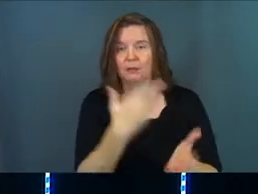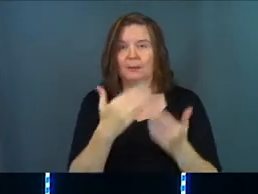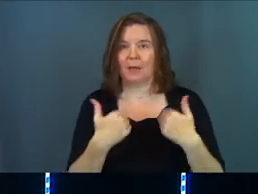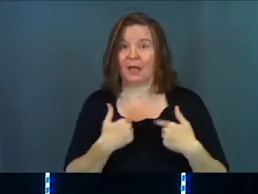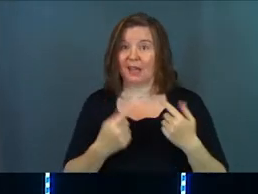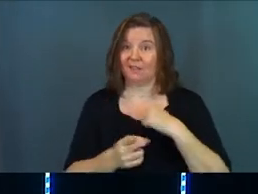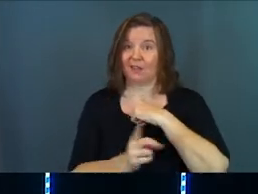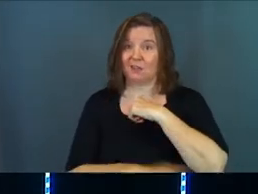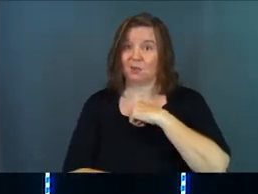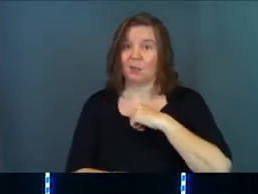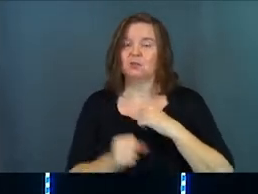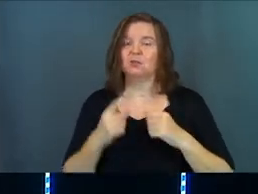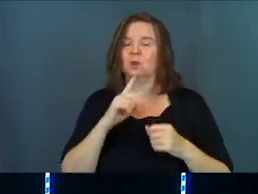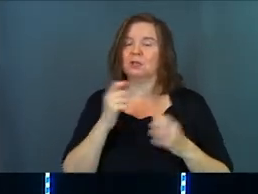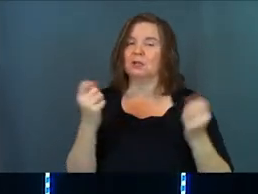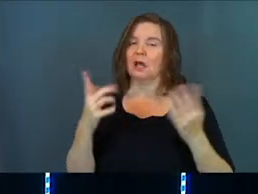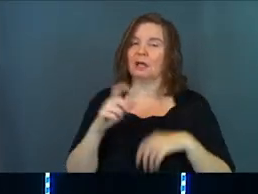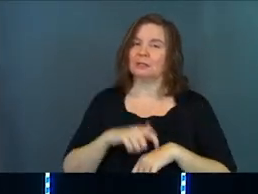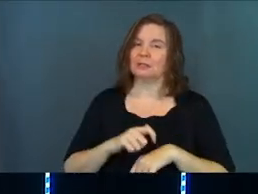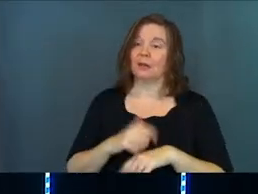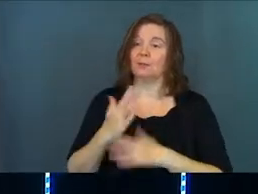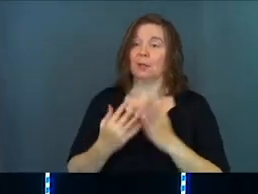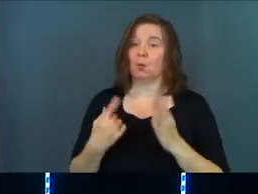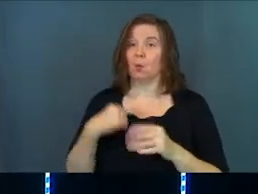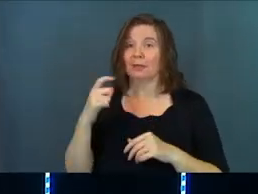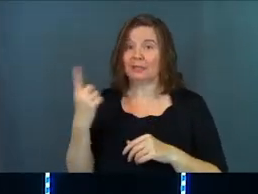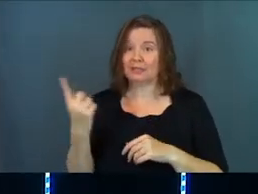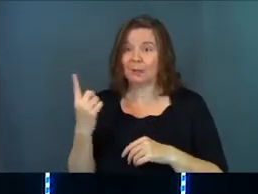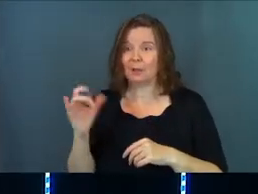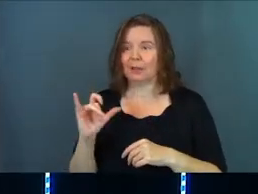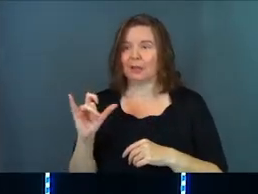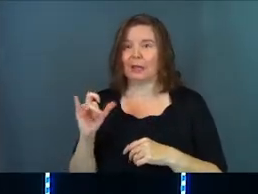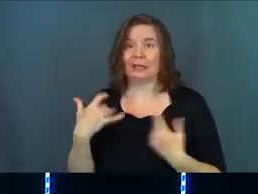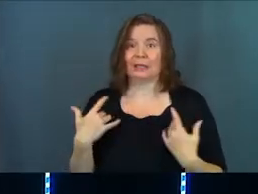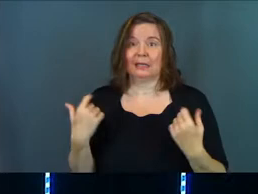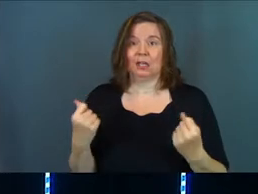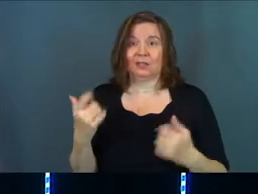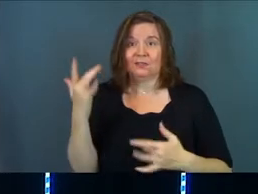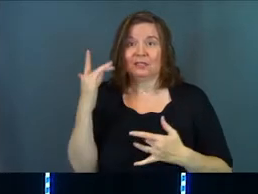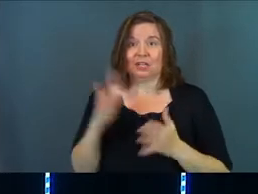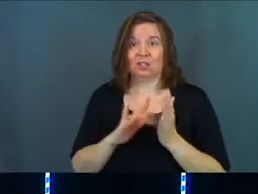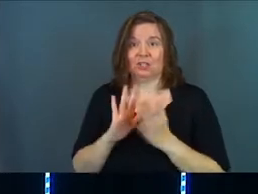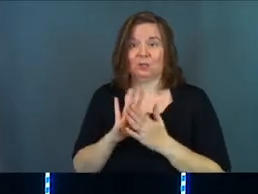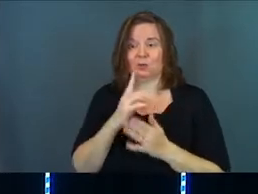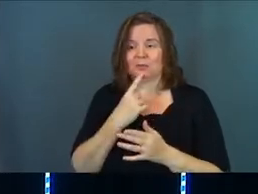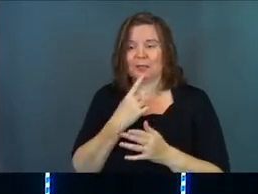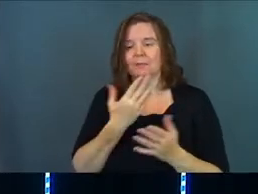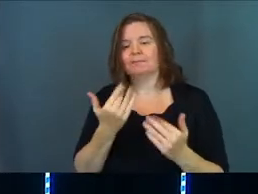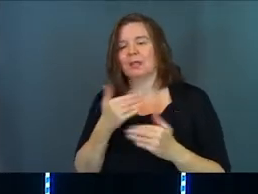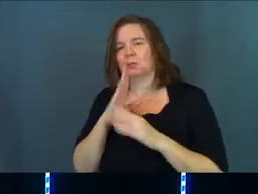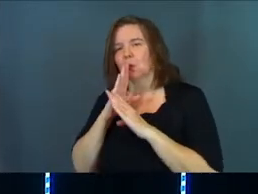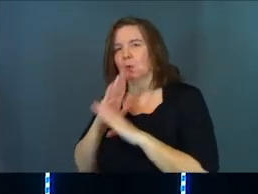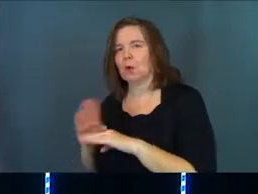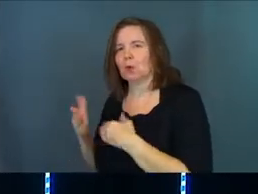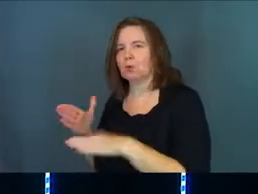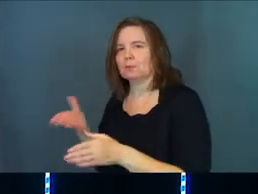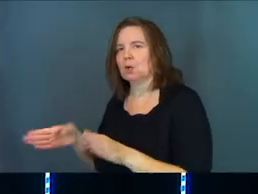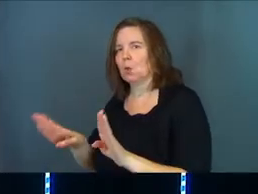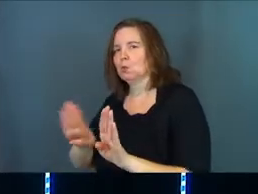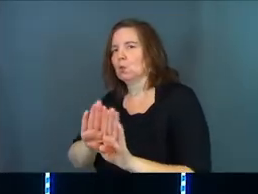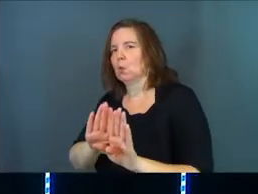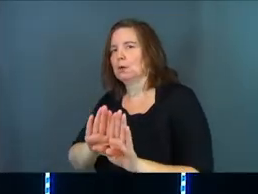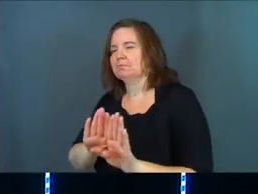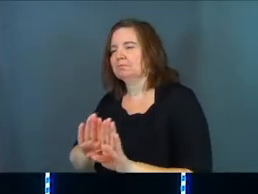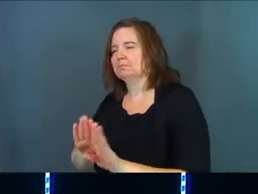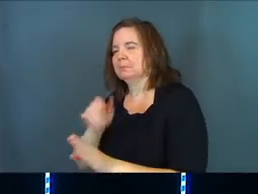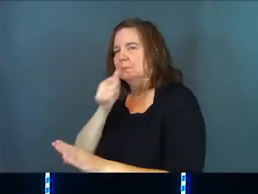might have consequences. So there's a lot of times that somebody will need somebody like healed of their sickness. And Jesus will say, let's go into this room and shut the door. And